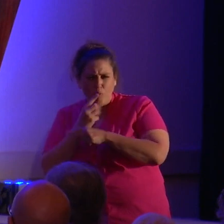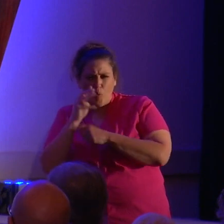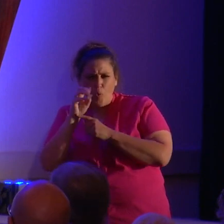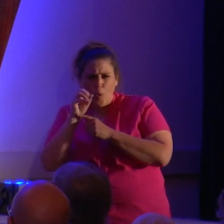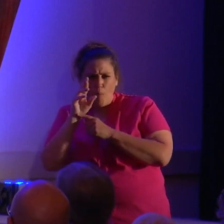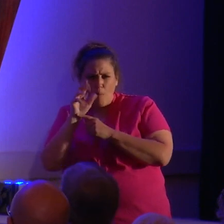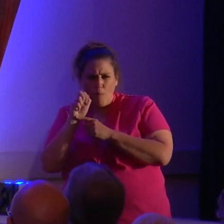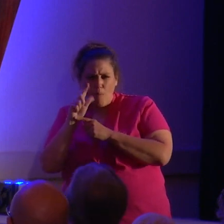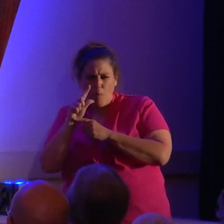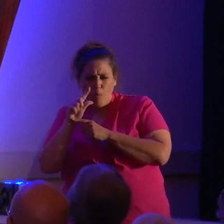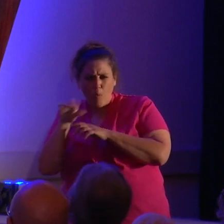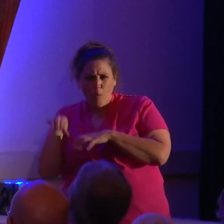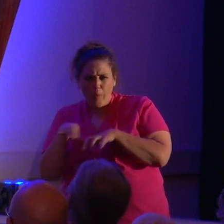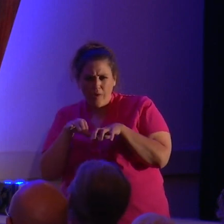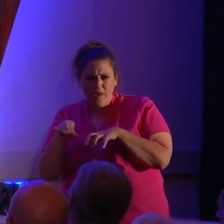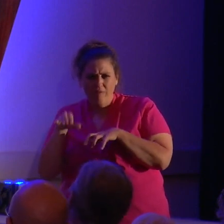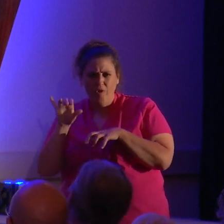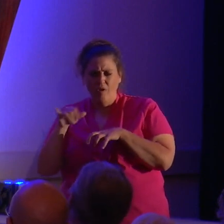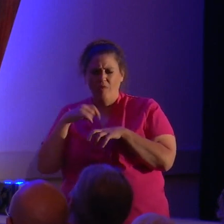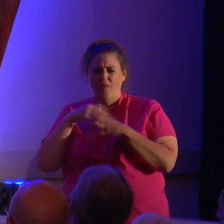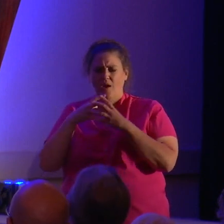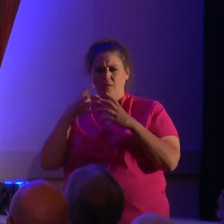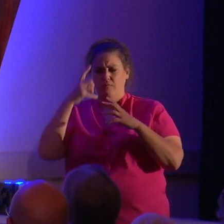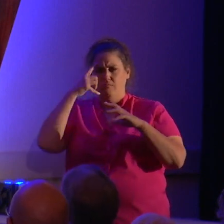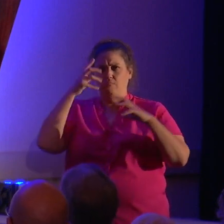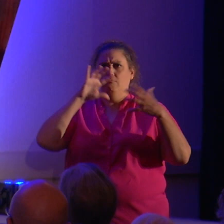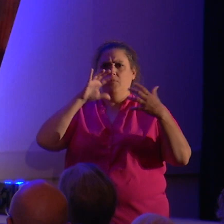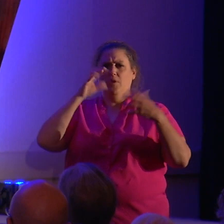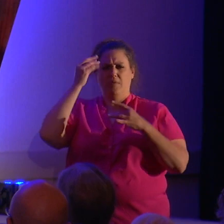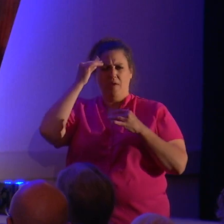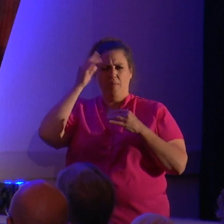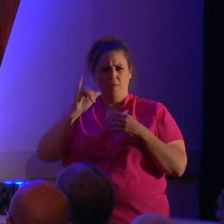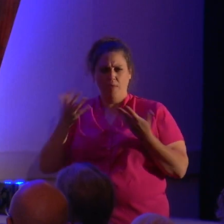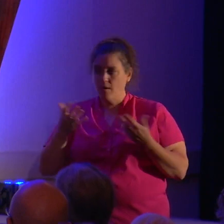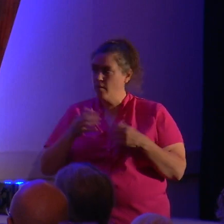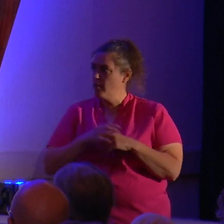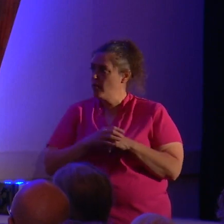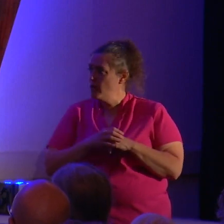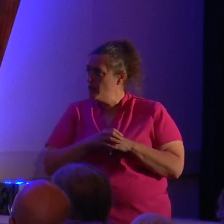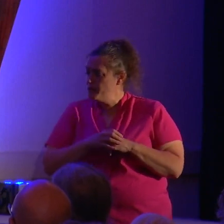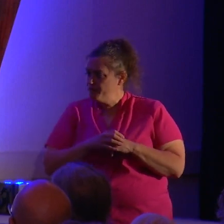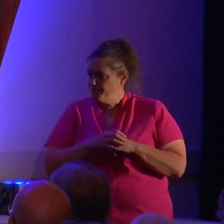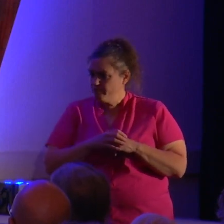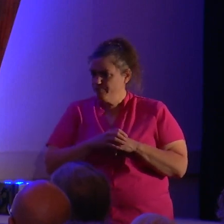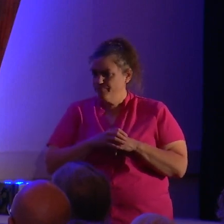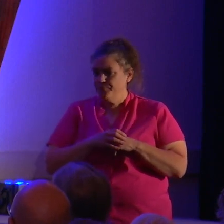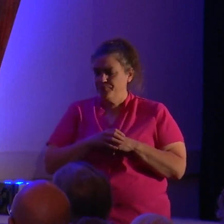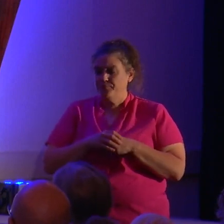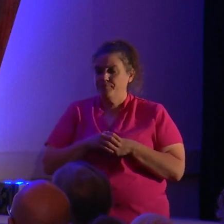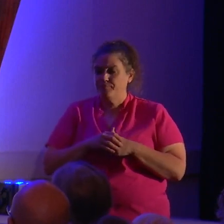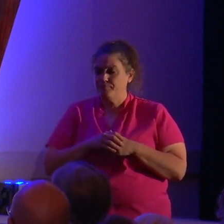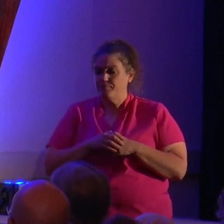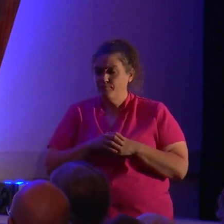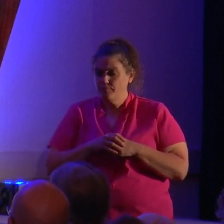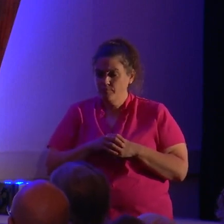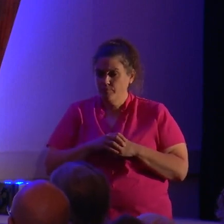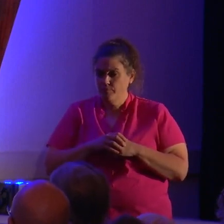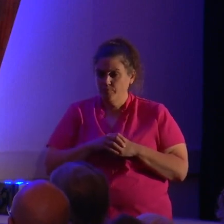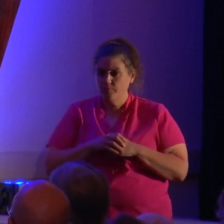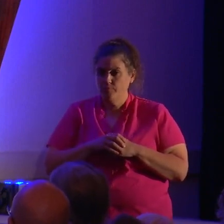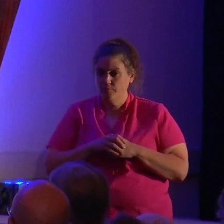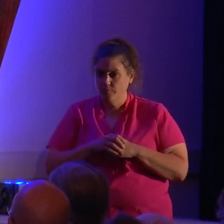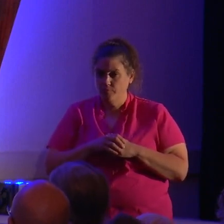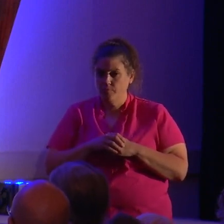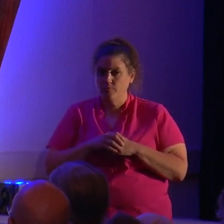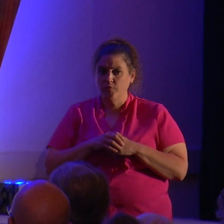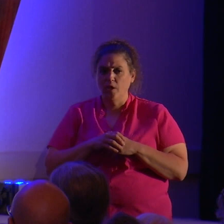This is how convoluted the brain gets. What do you call an all-knowing being who fails to do that which